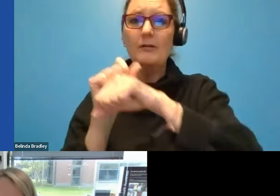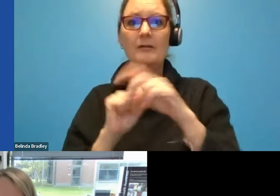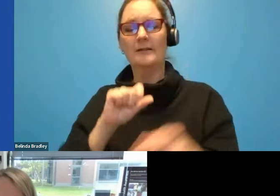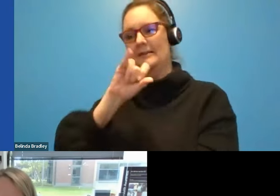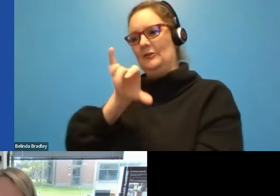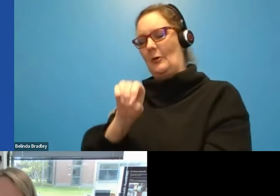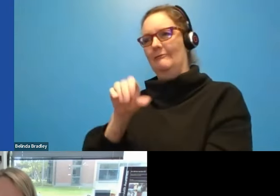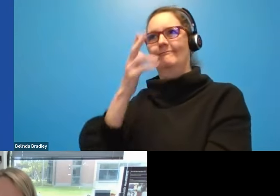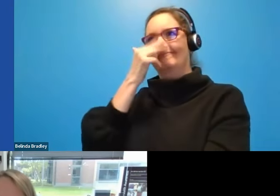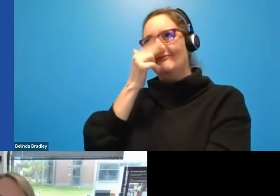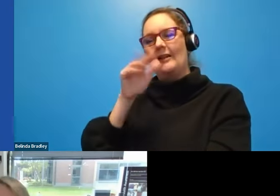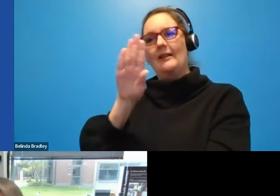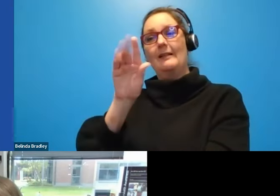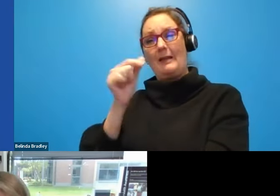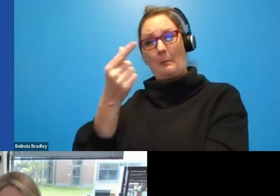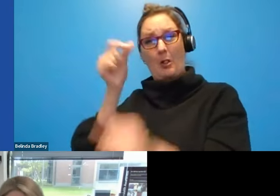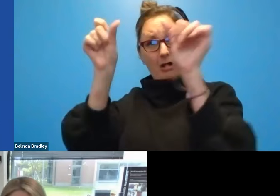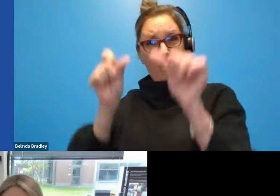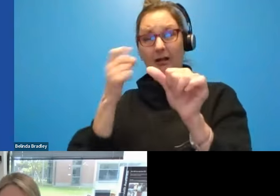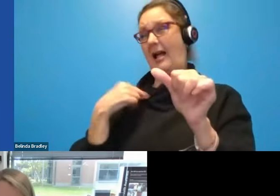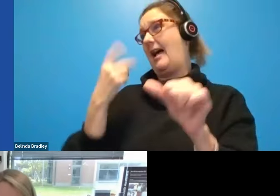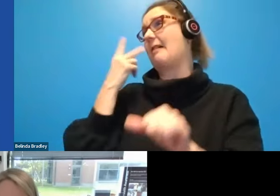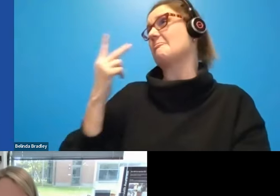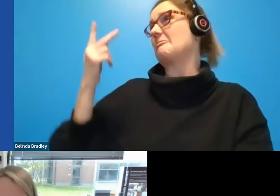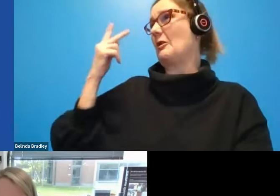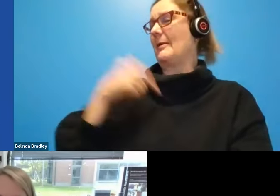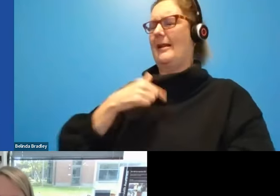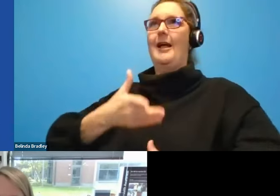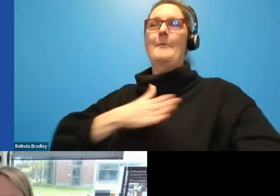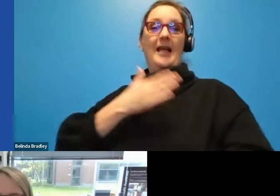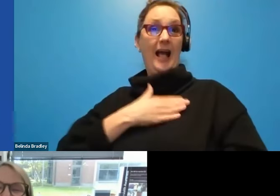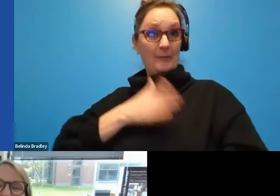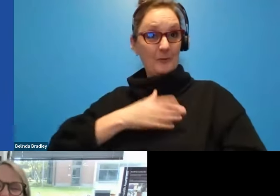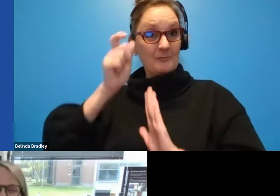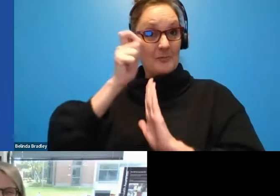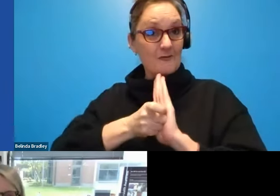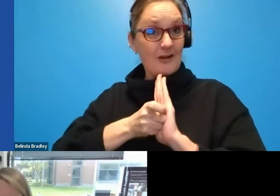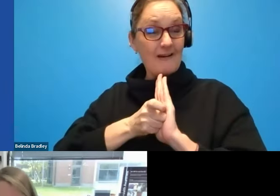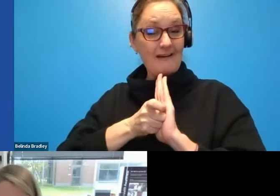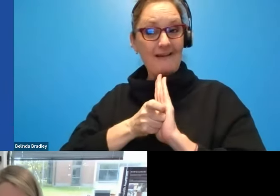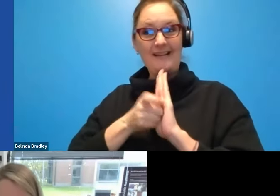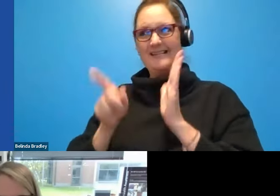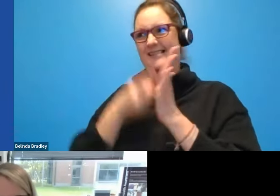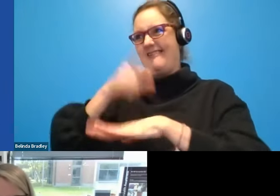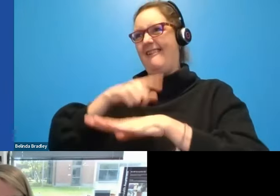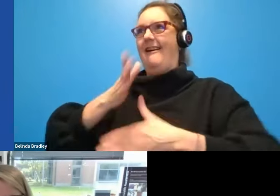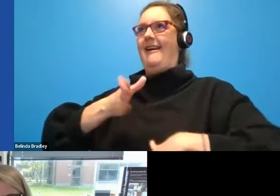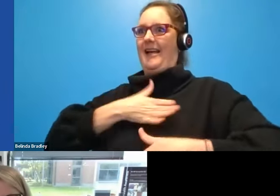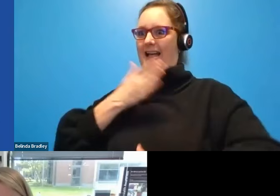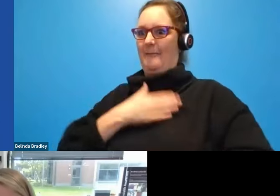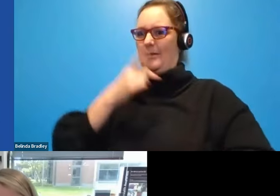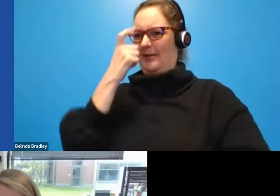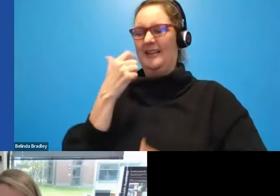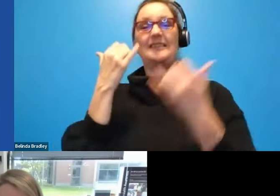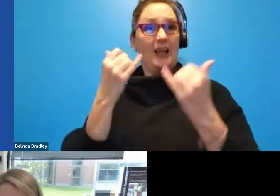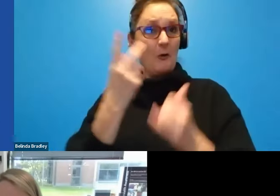only thing I can look back on and actually be happy with my writing, because whether it's something I write or code, I look back